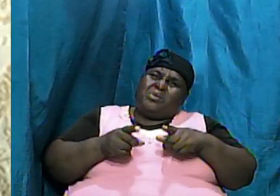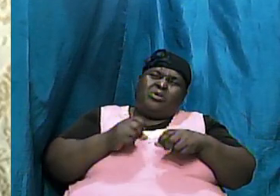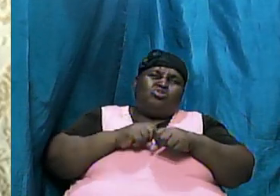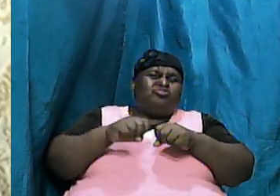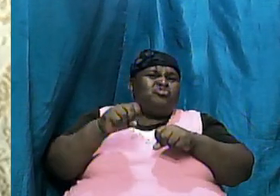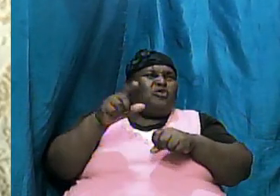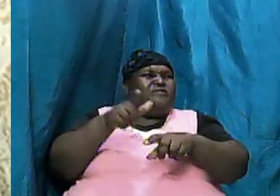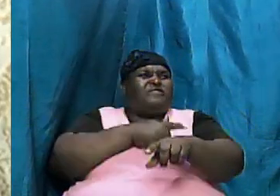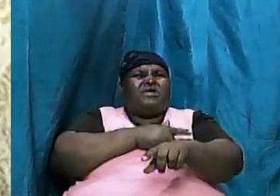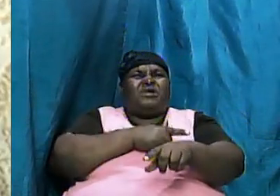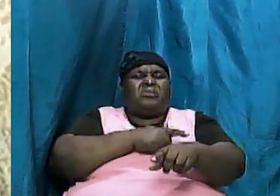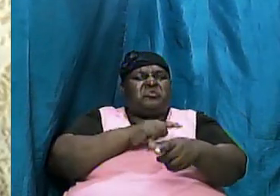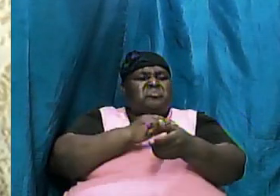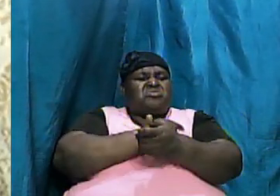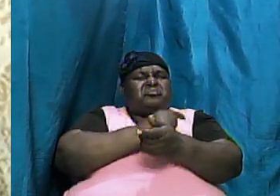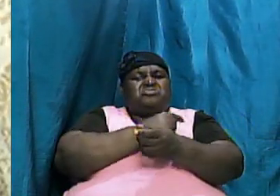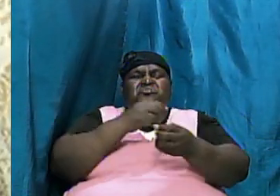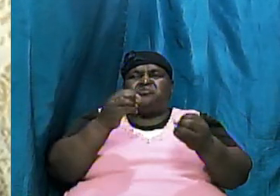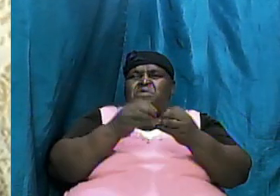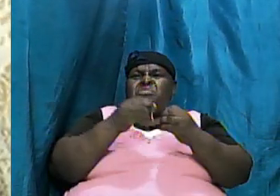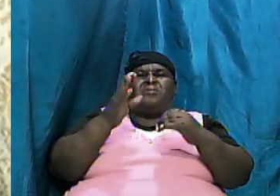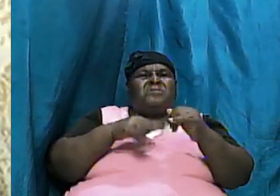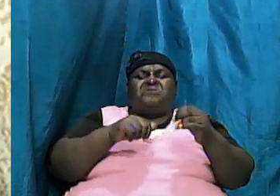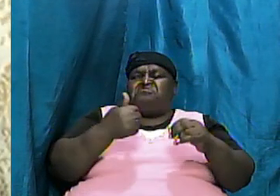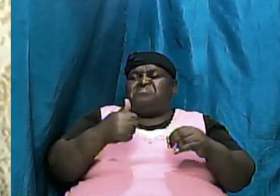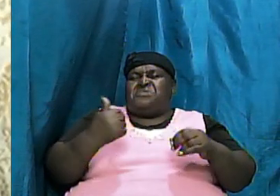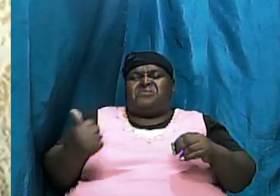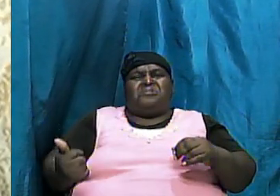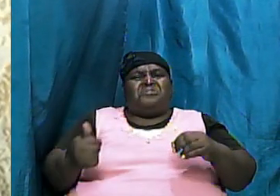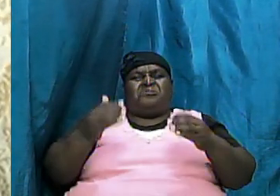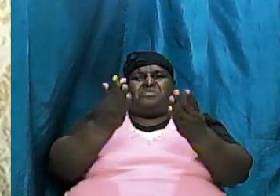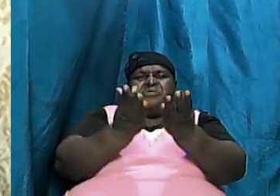any other book the reason is simple